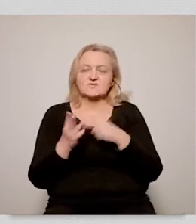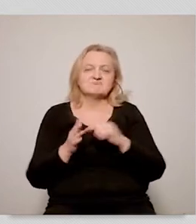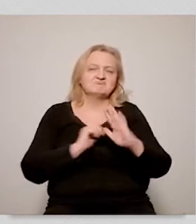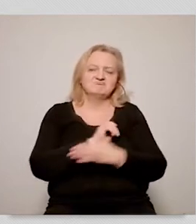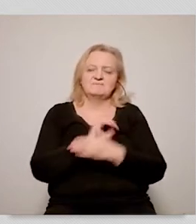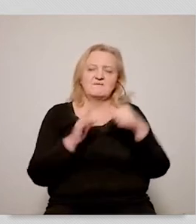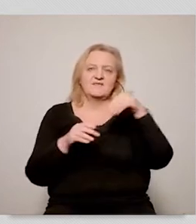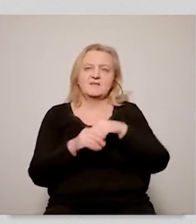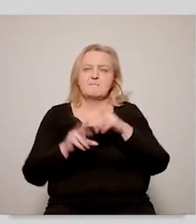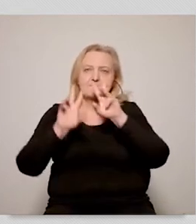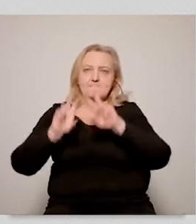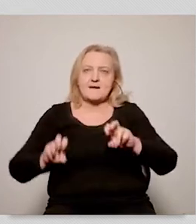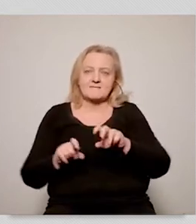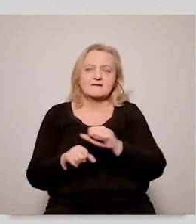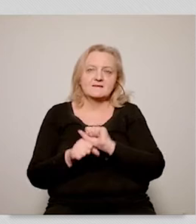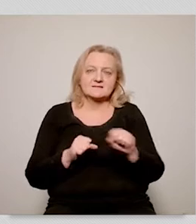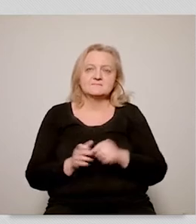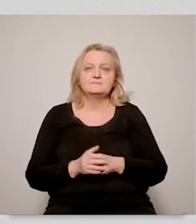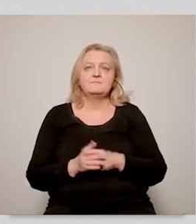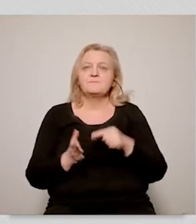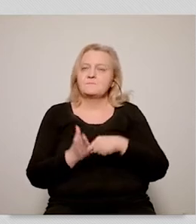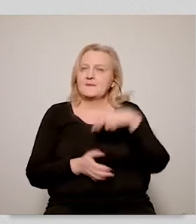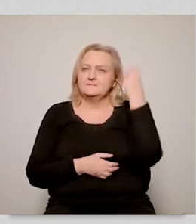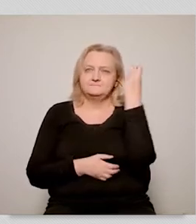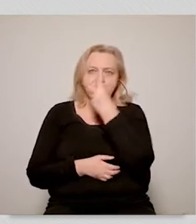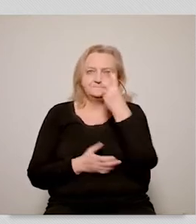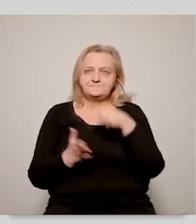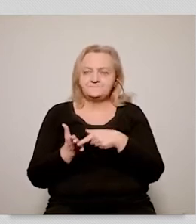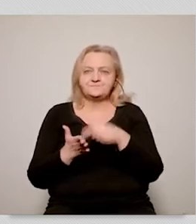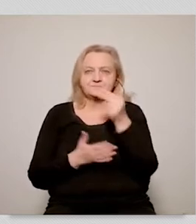address people who are actually exploiting this this problem.